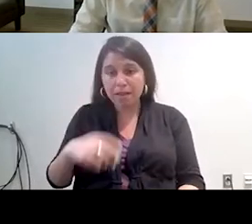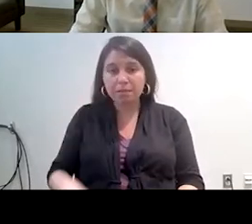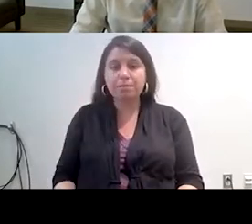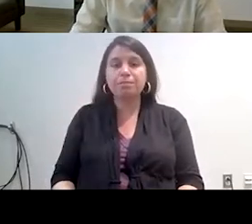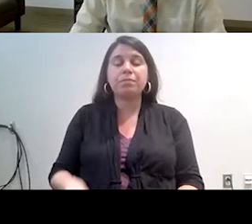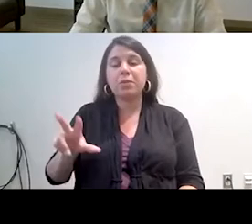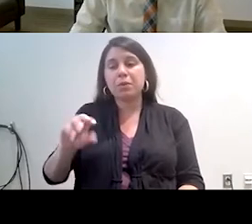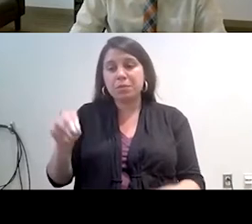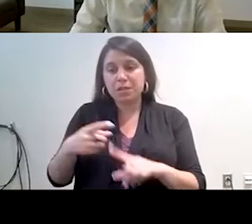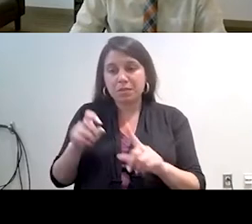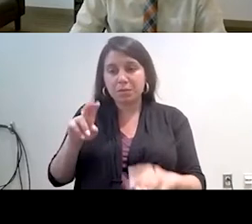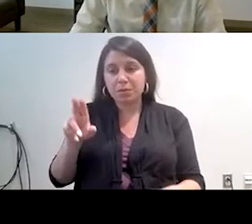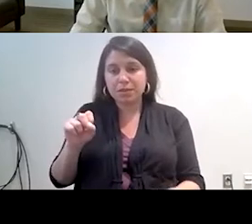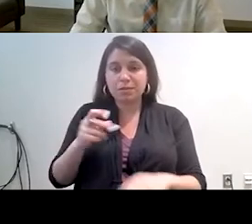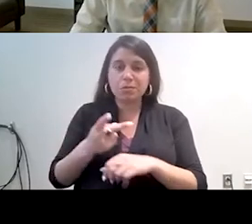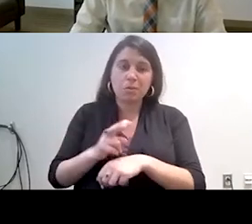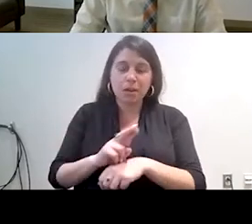from the U.S., Puerto Rico.